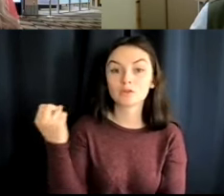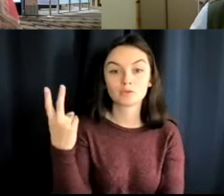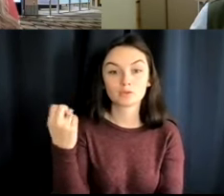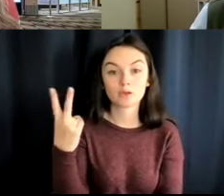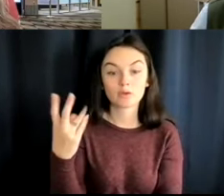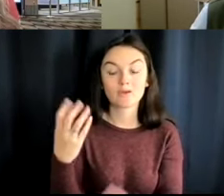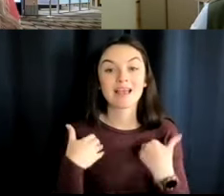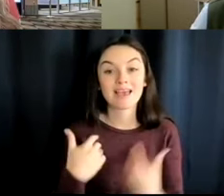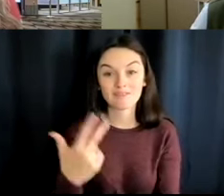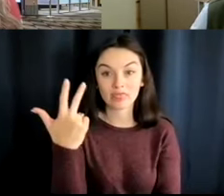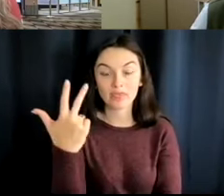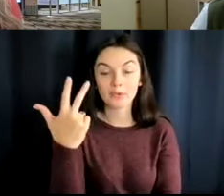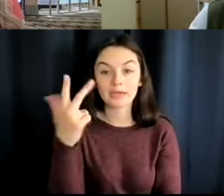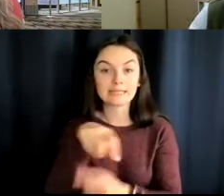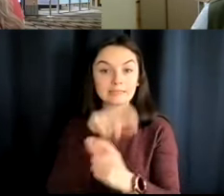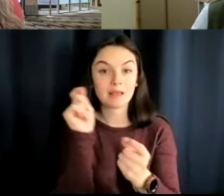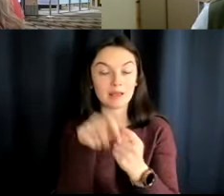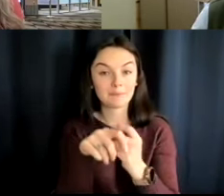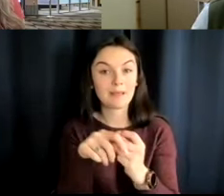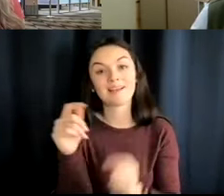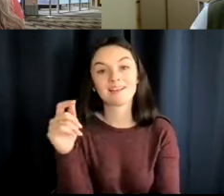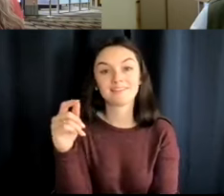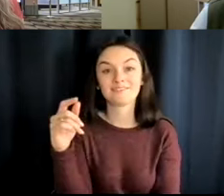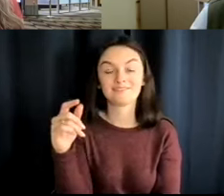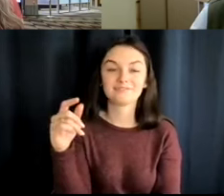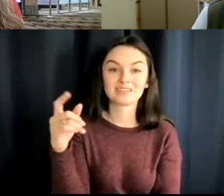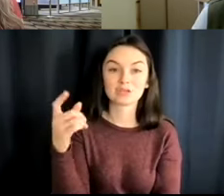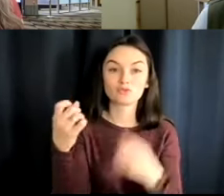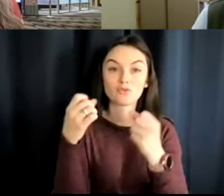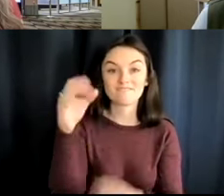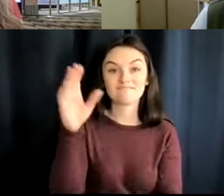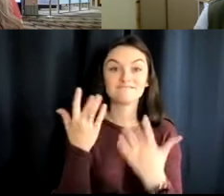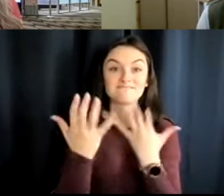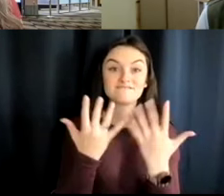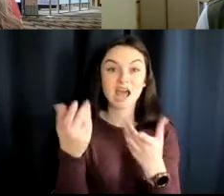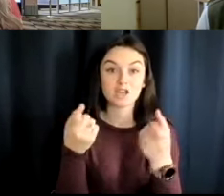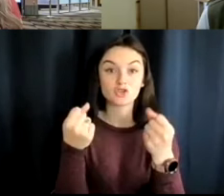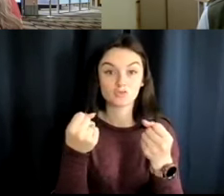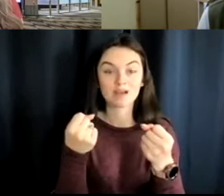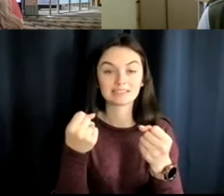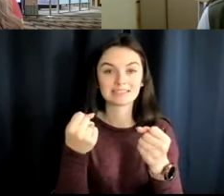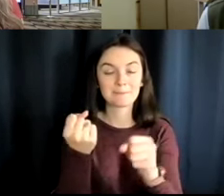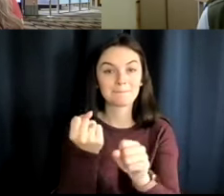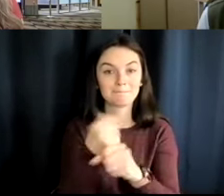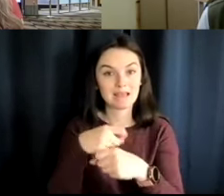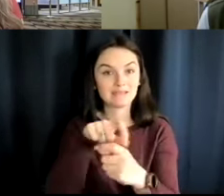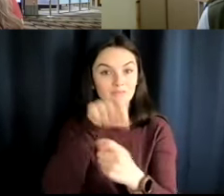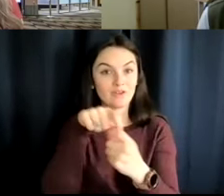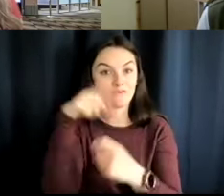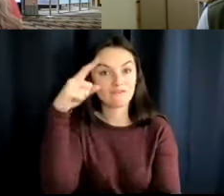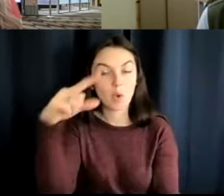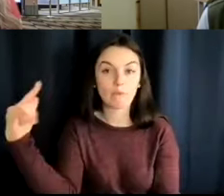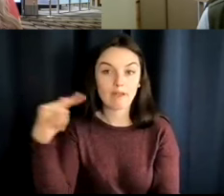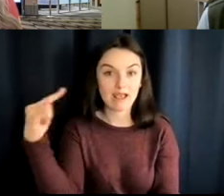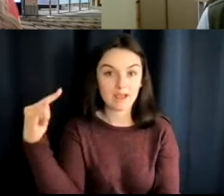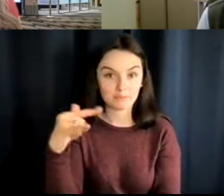made fire engines that are made just for putting out fires for airplanes. And so we have whenever